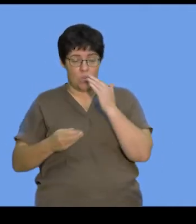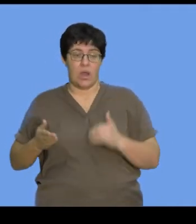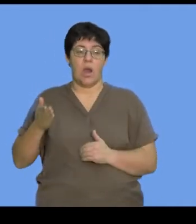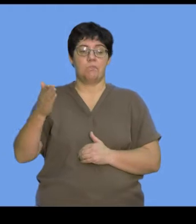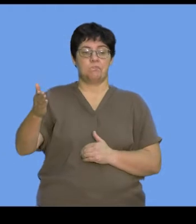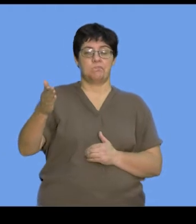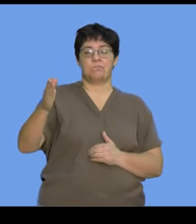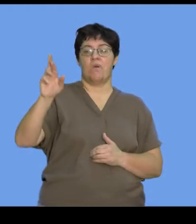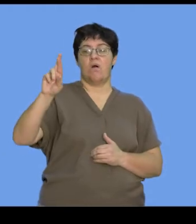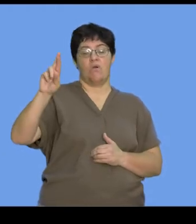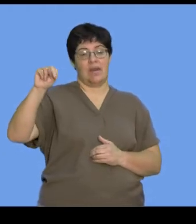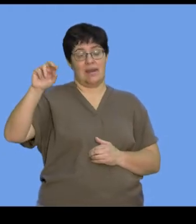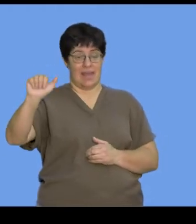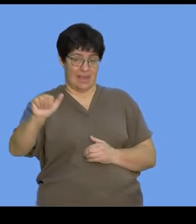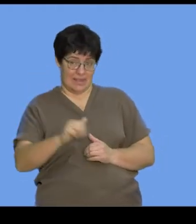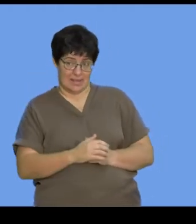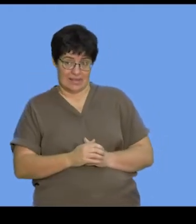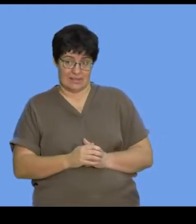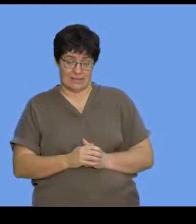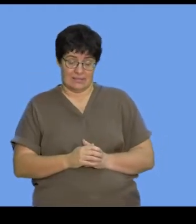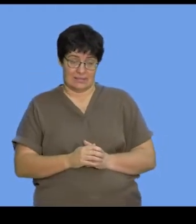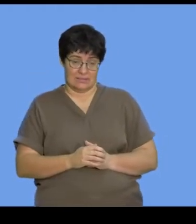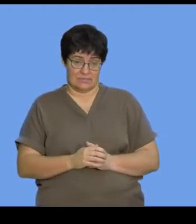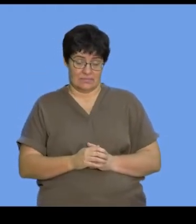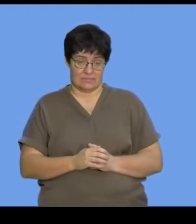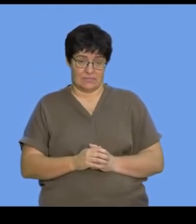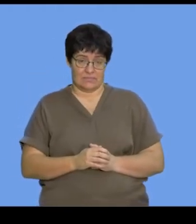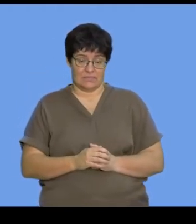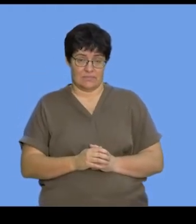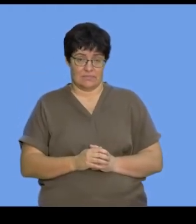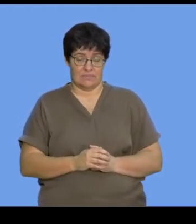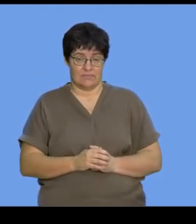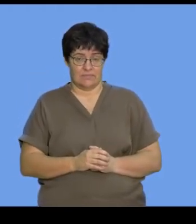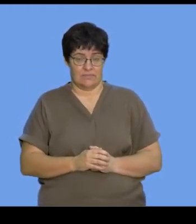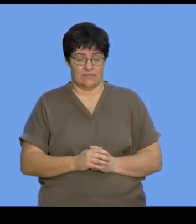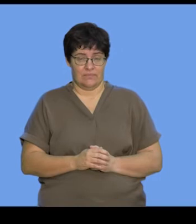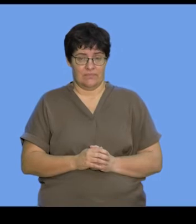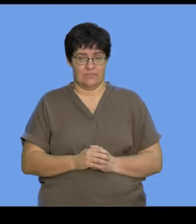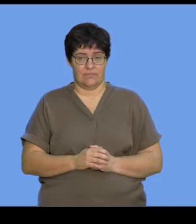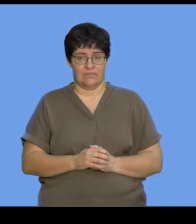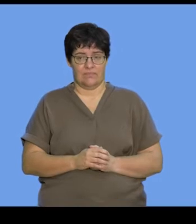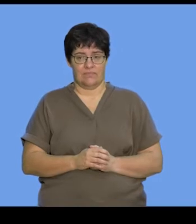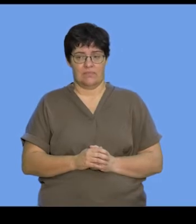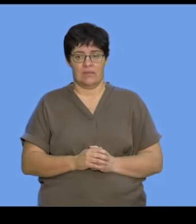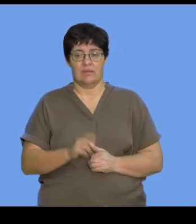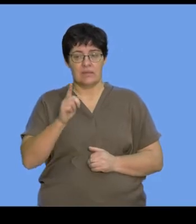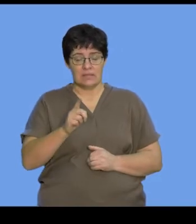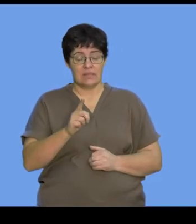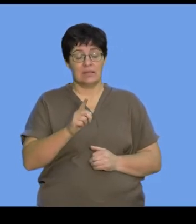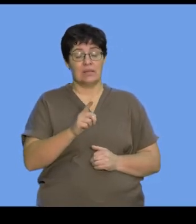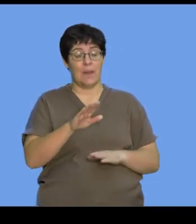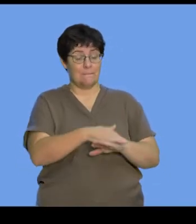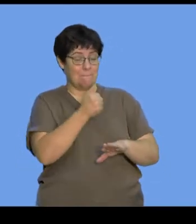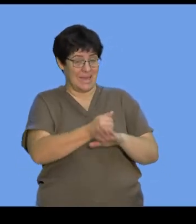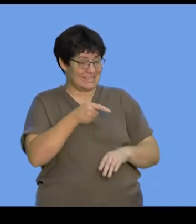nitrogenous base, which is found exclusively in RNA. And these pyrimidine